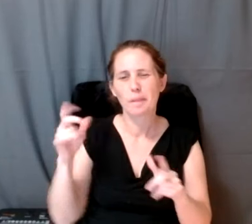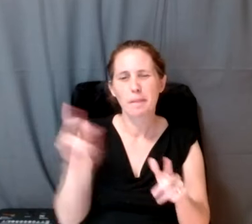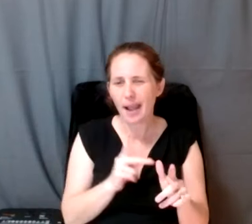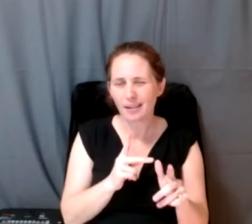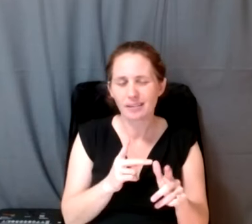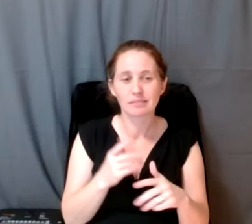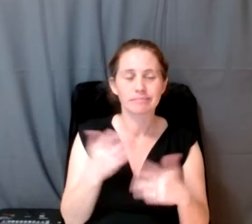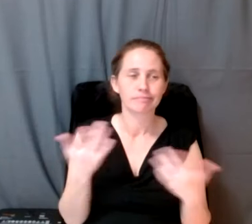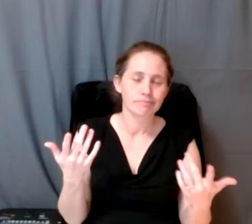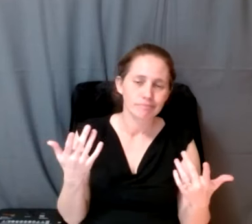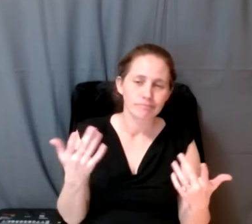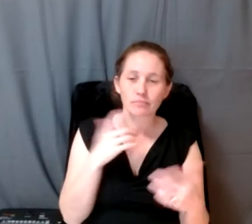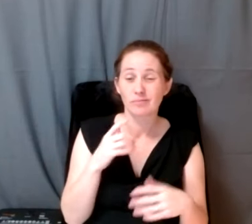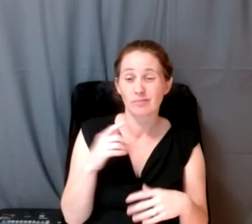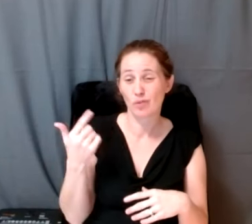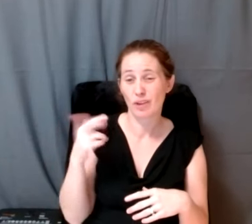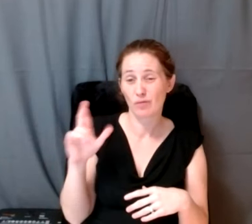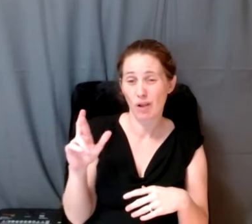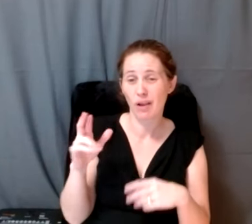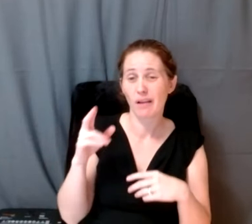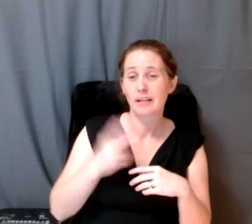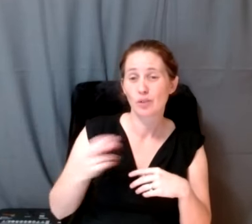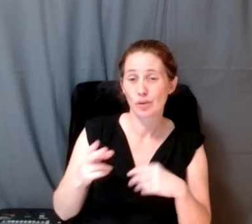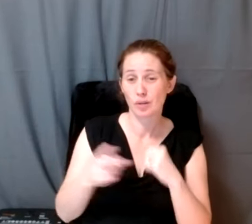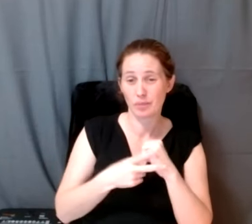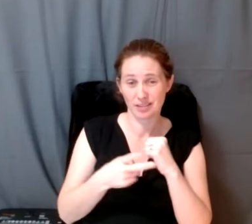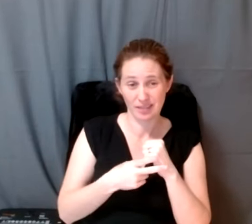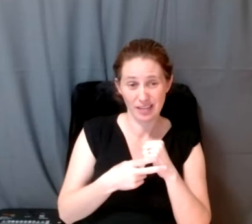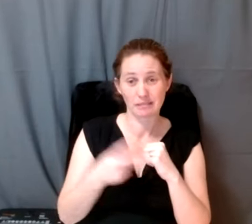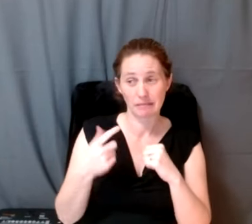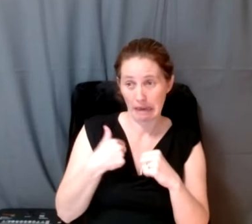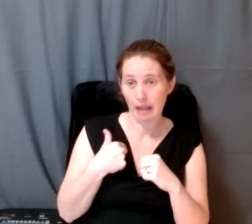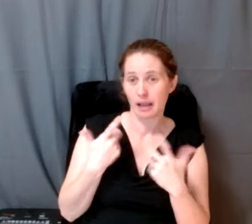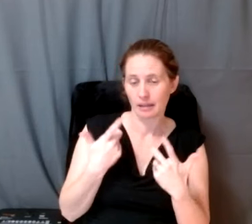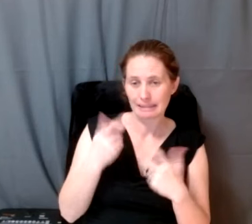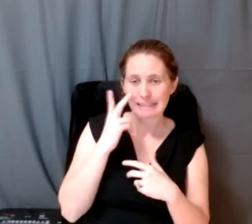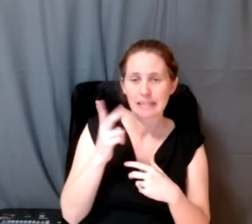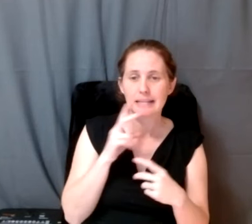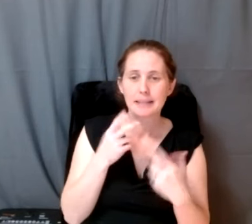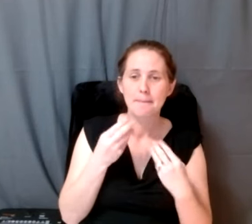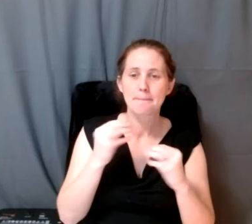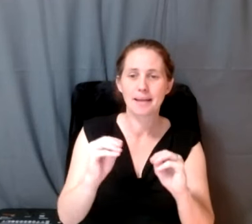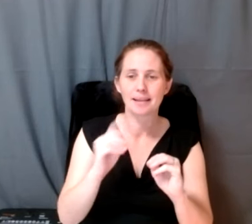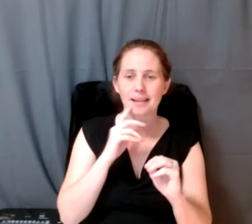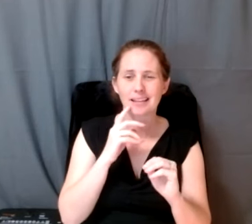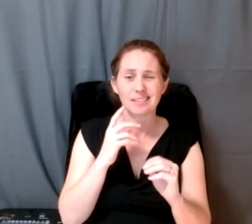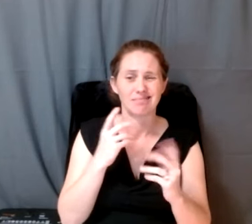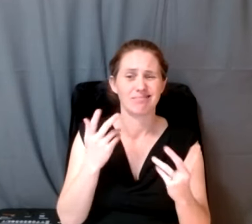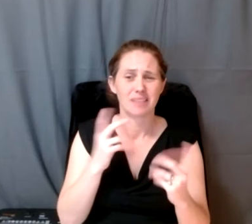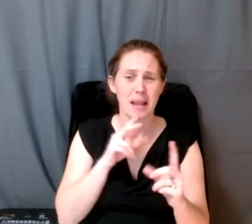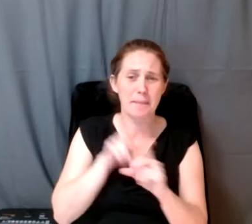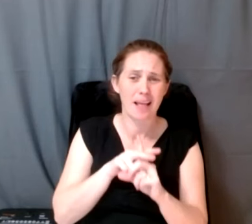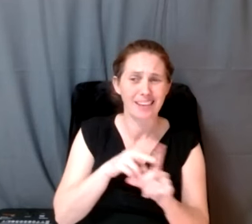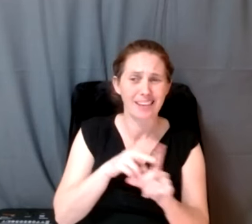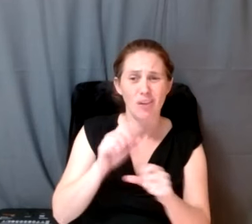So really a Grand Ronde historic preservation and I see this as a method that has broader applicability and actually does a better job of